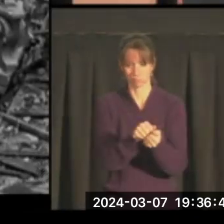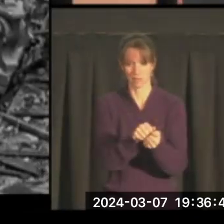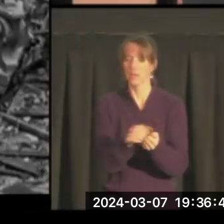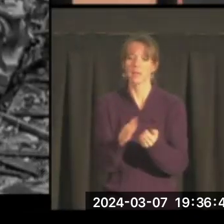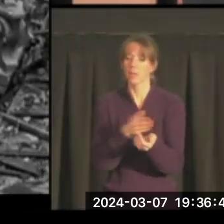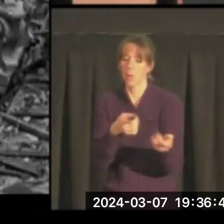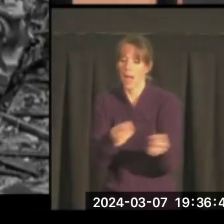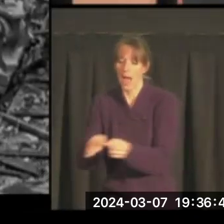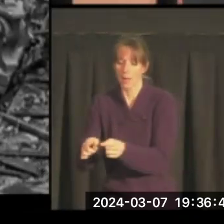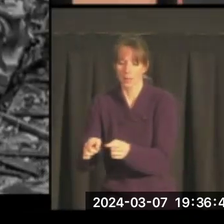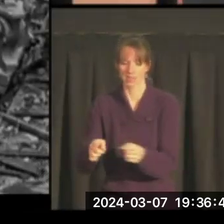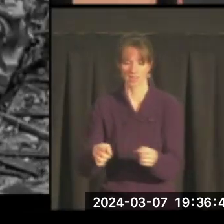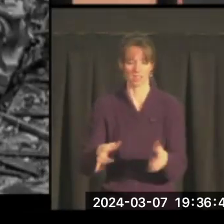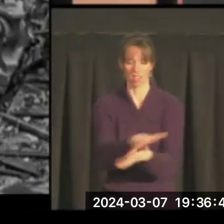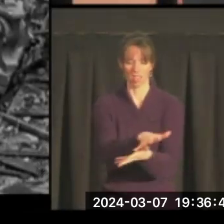outcome is.